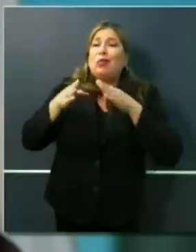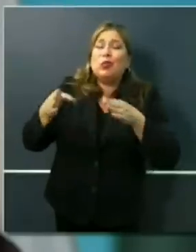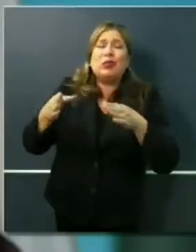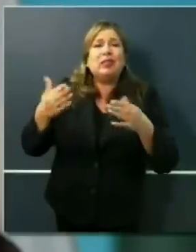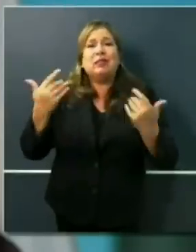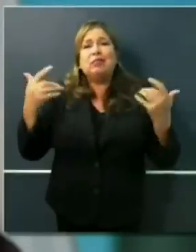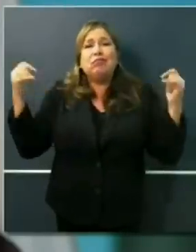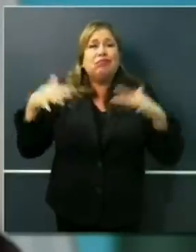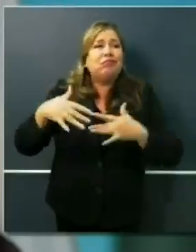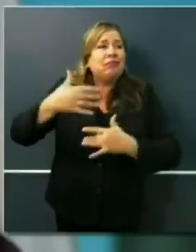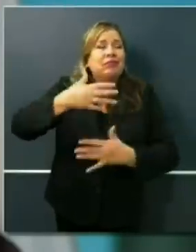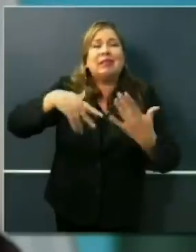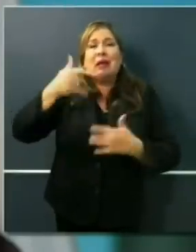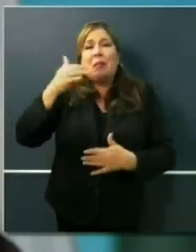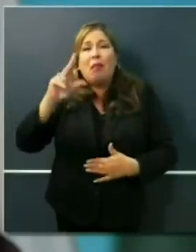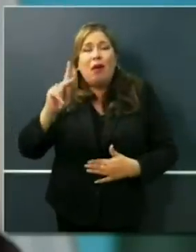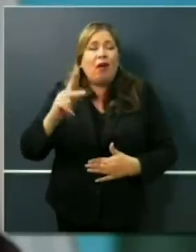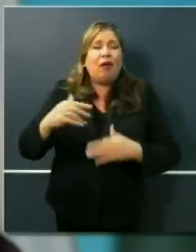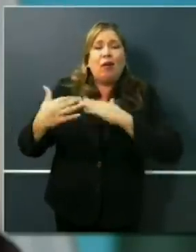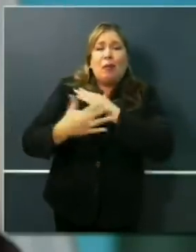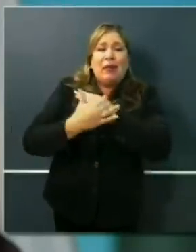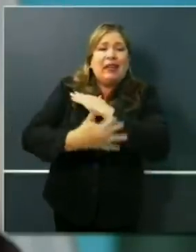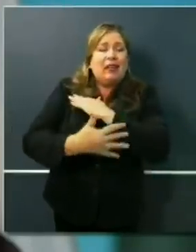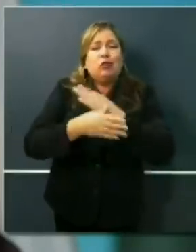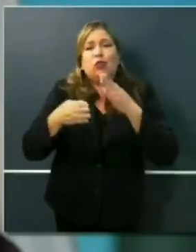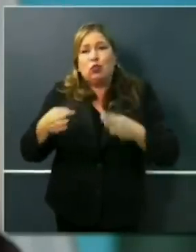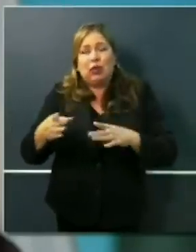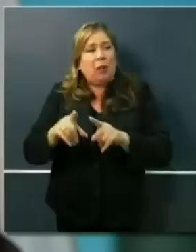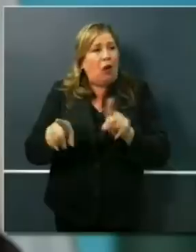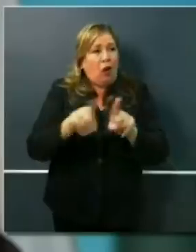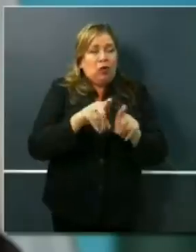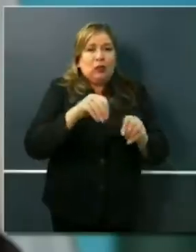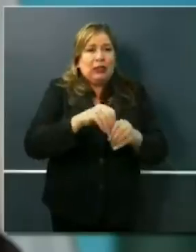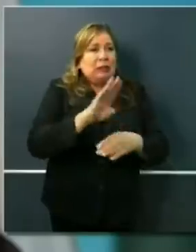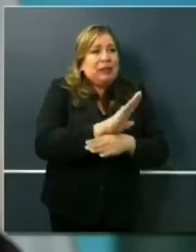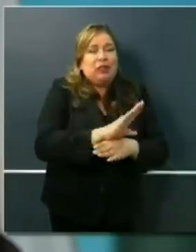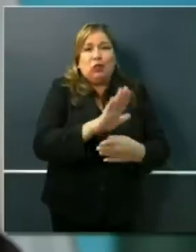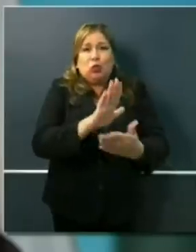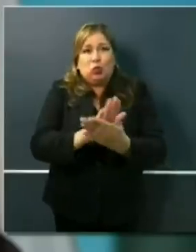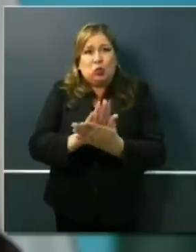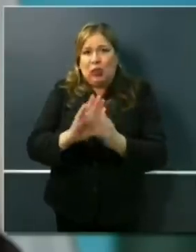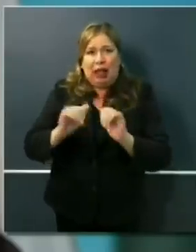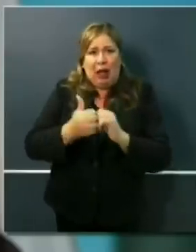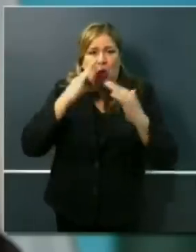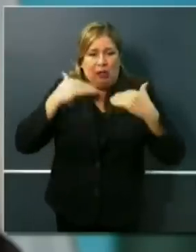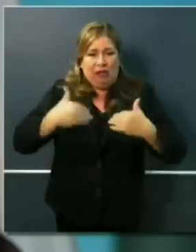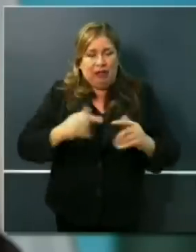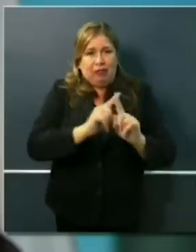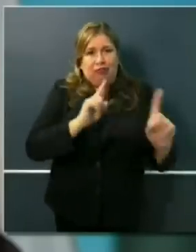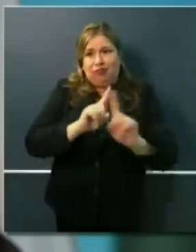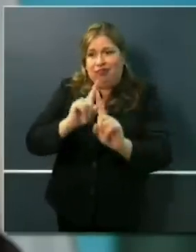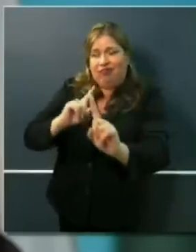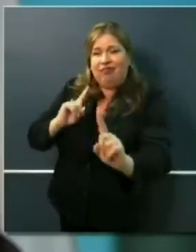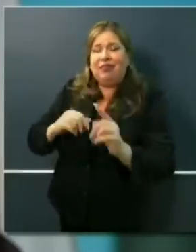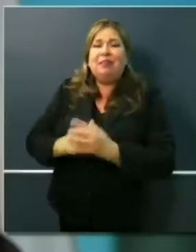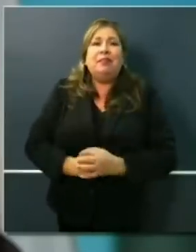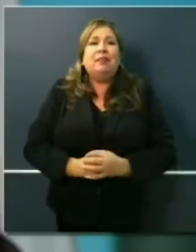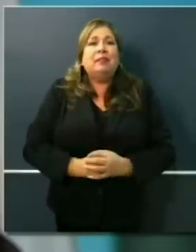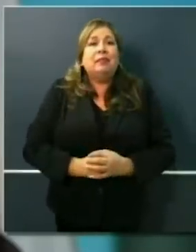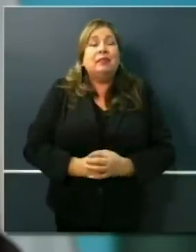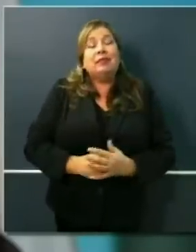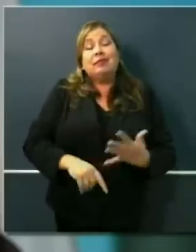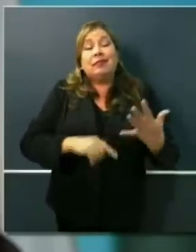playgrounds, and in our coastlines. And finally, our capacity always to turn on that faucet again and reinstate